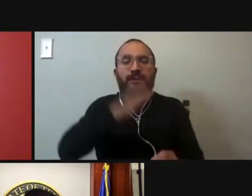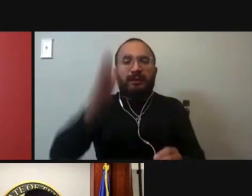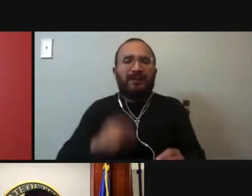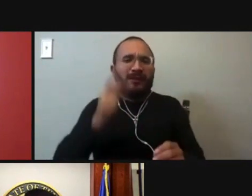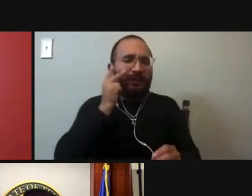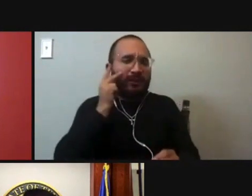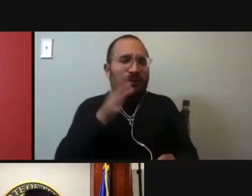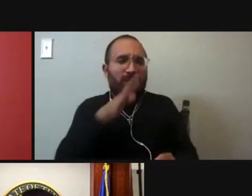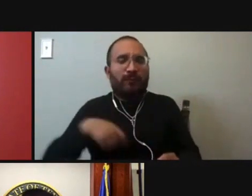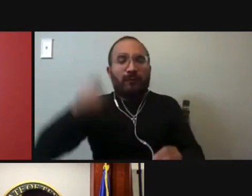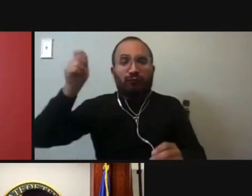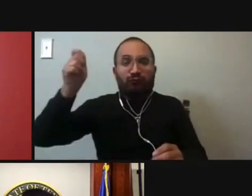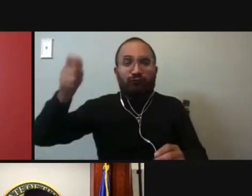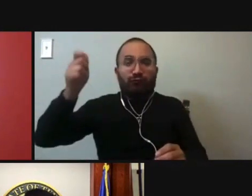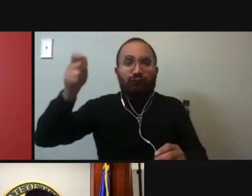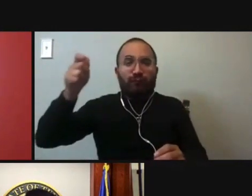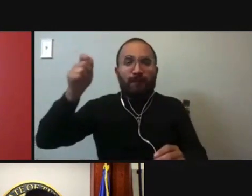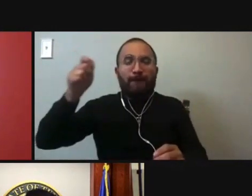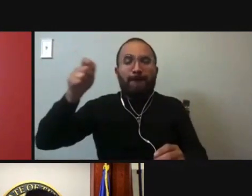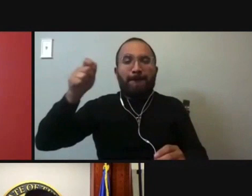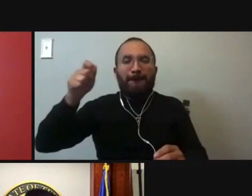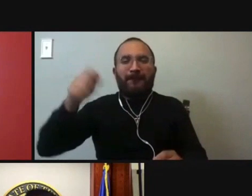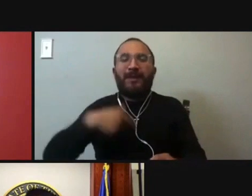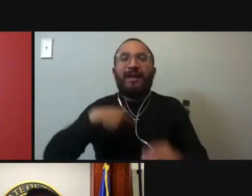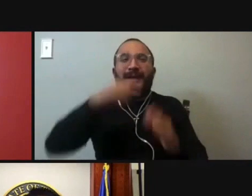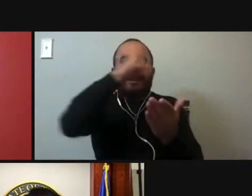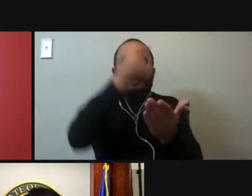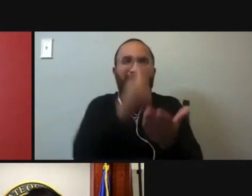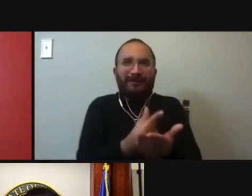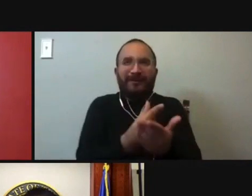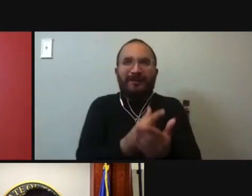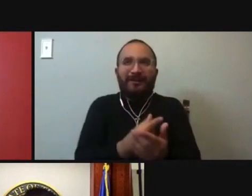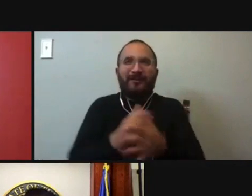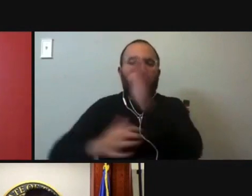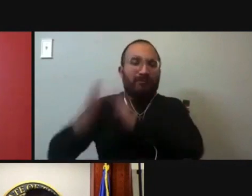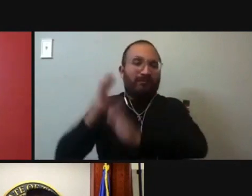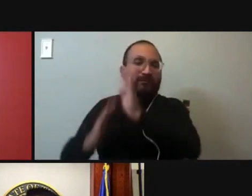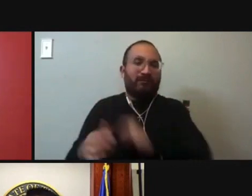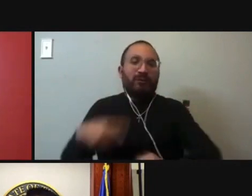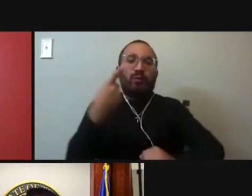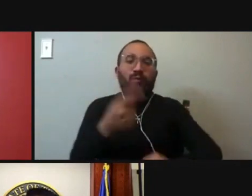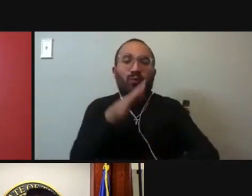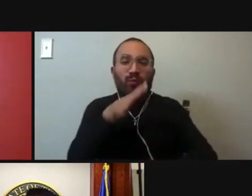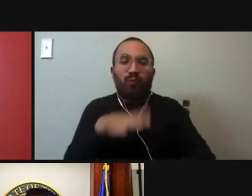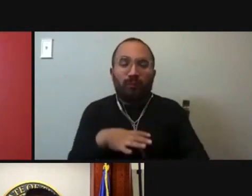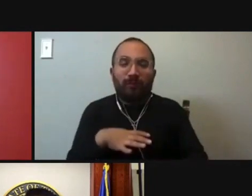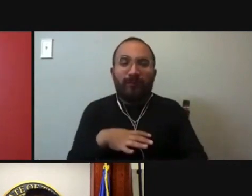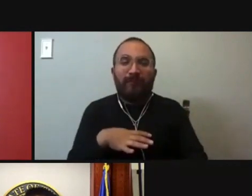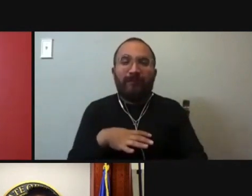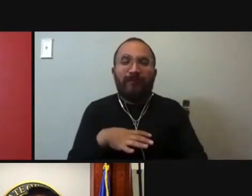bench, except for Sandra Day O'Connor. It's a delight, and I also see that it's somewhat of